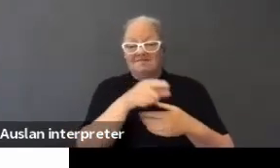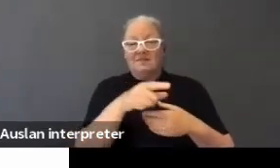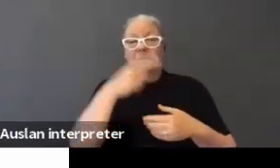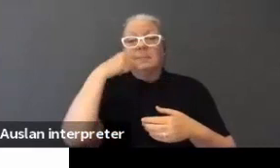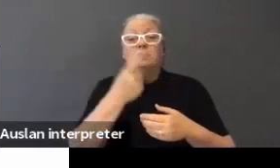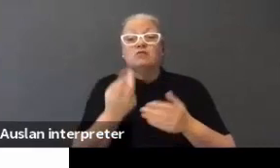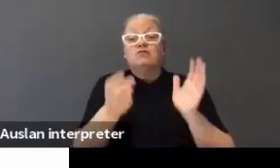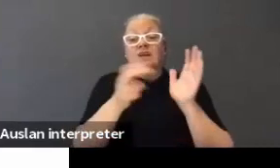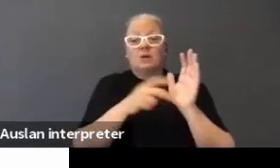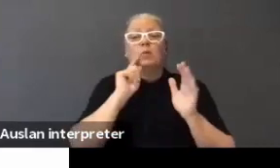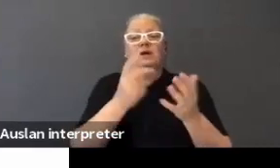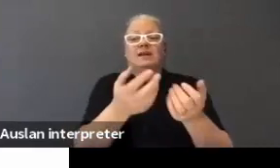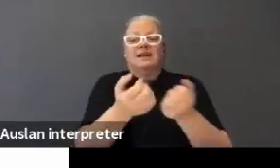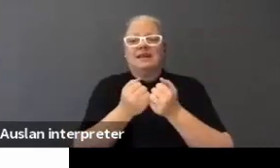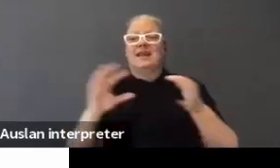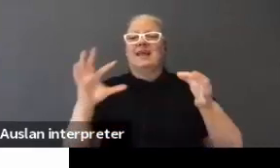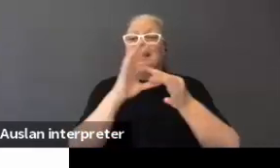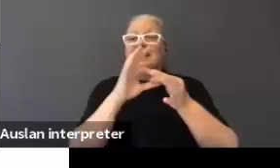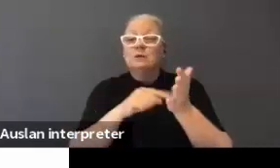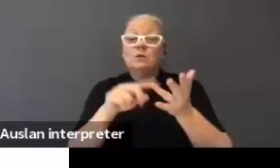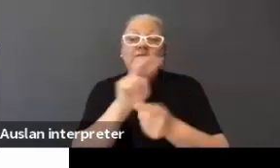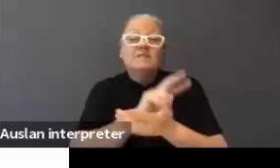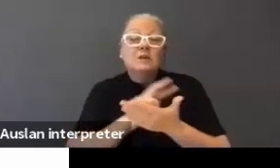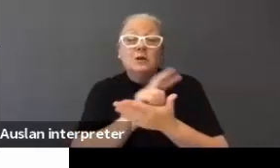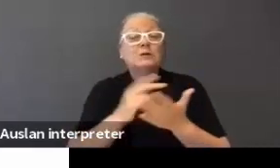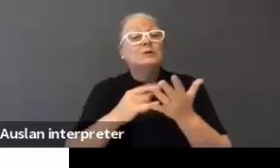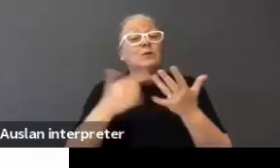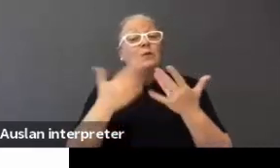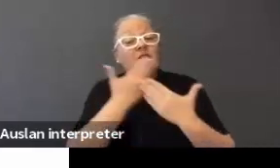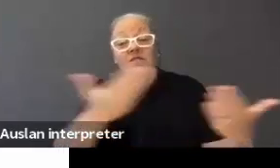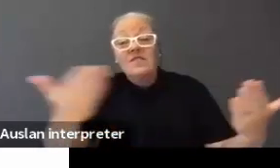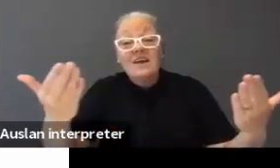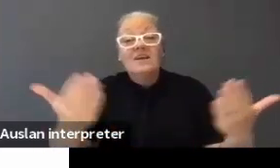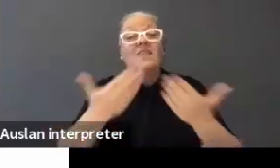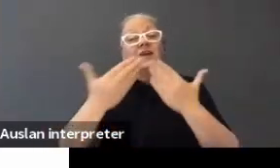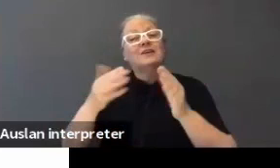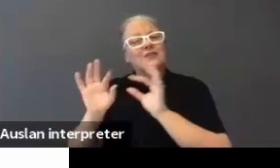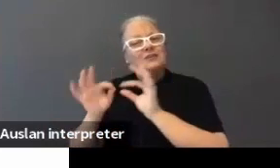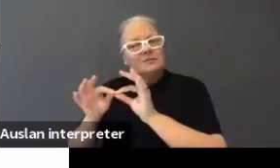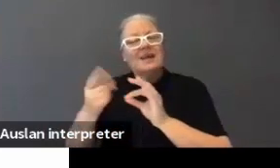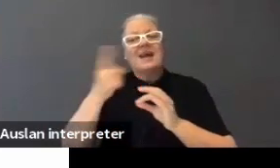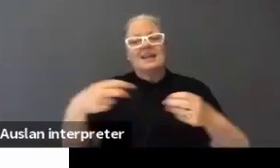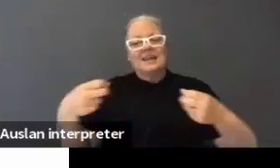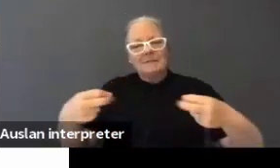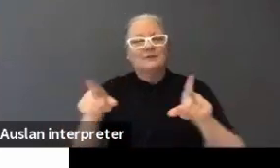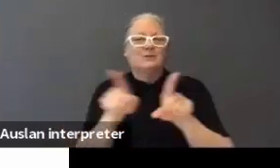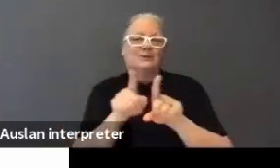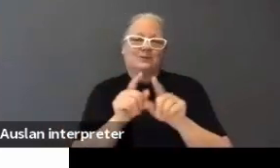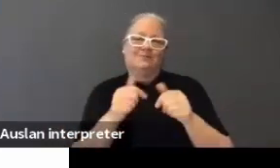registered today will get a link to that video as well. So thank you, everybody. Thank you to the interpreters and the captioner as well.